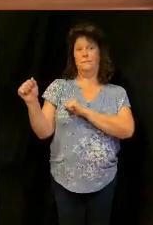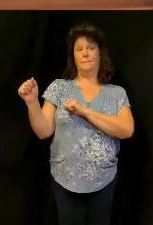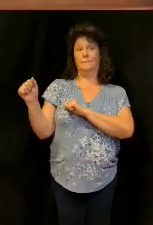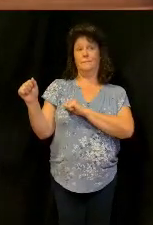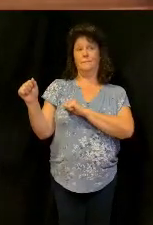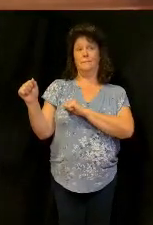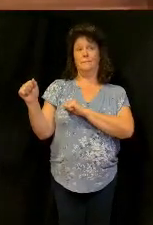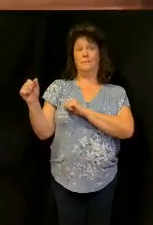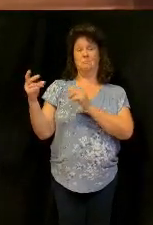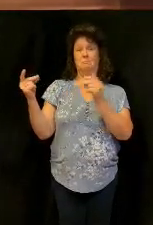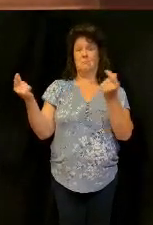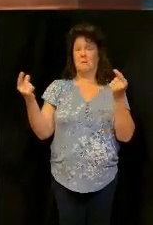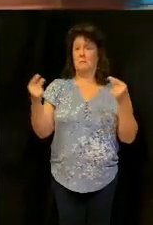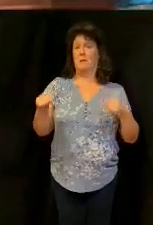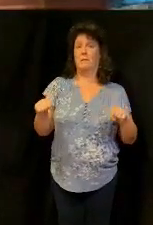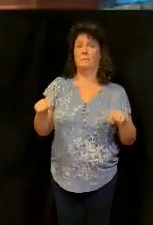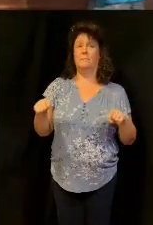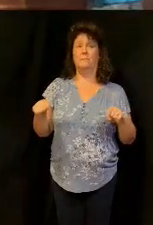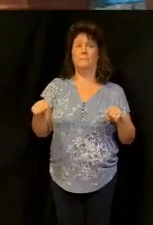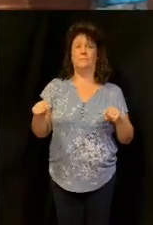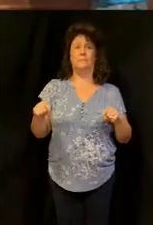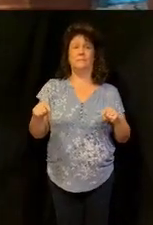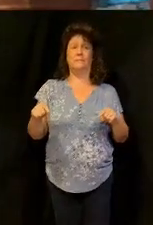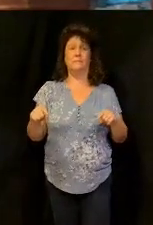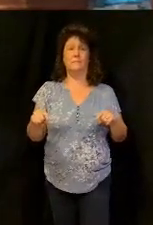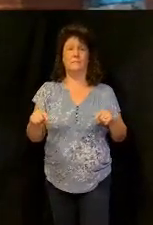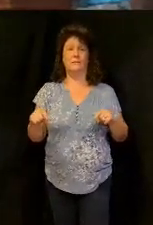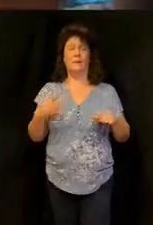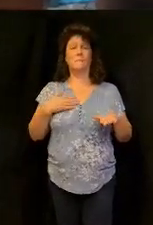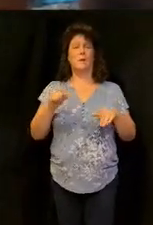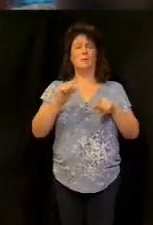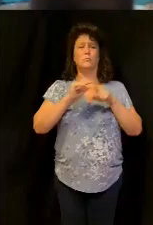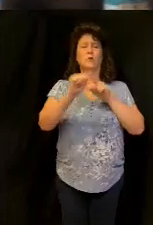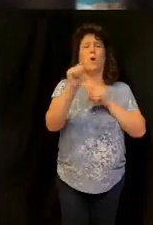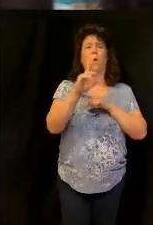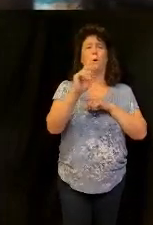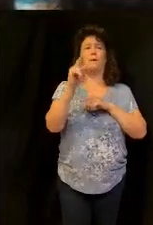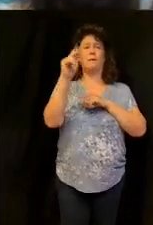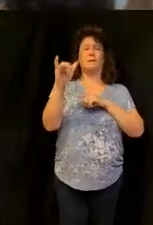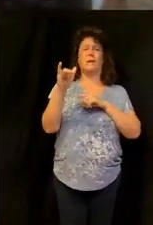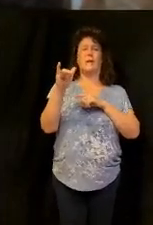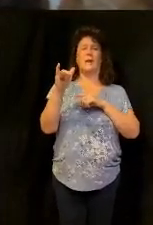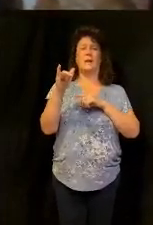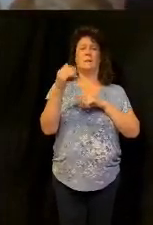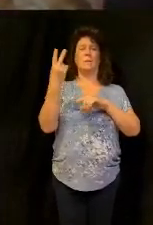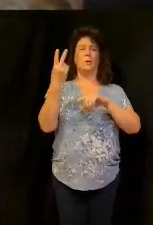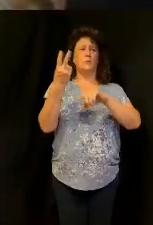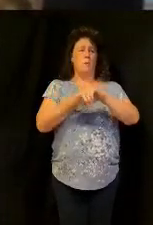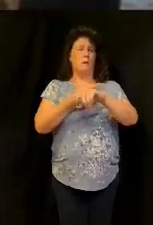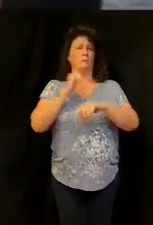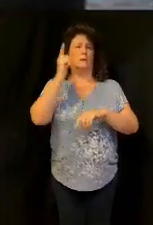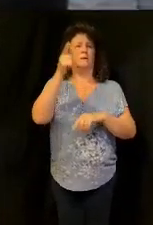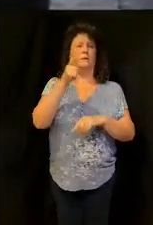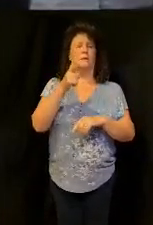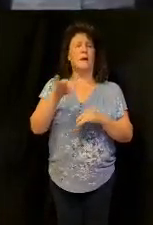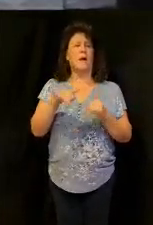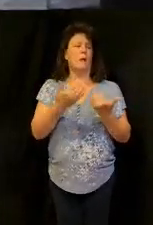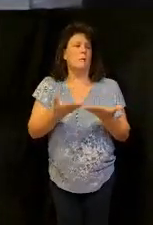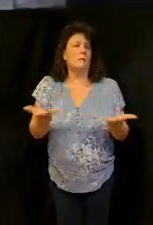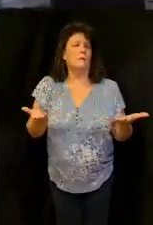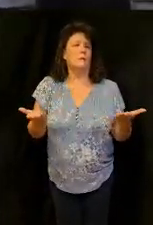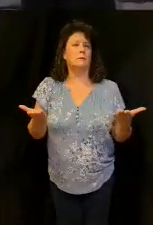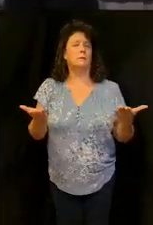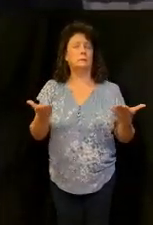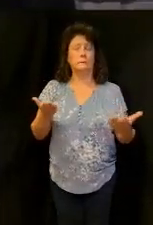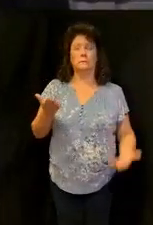so all of a sudden you know I call Andy up a few months later how's things going well you